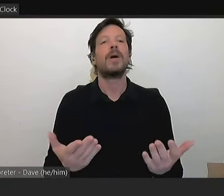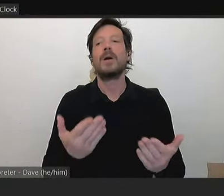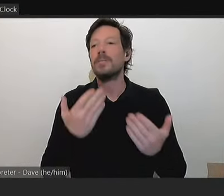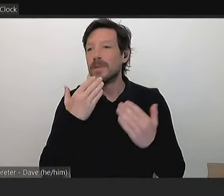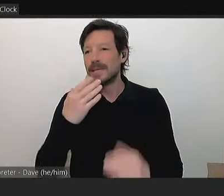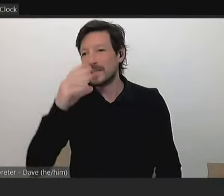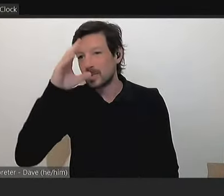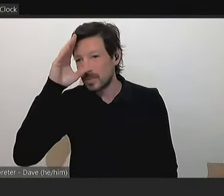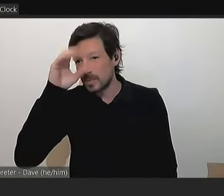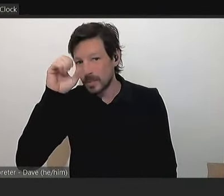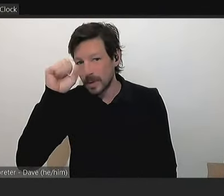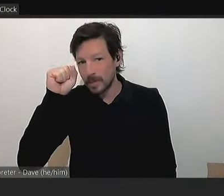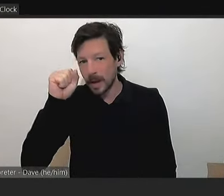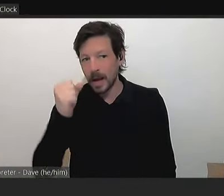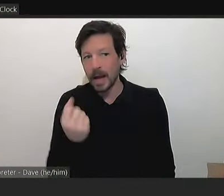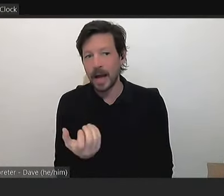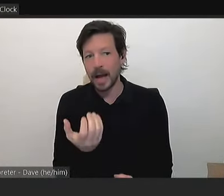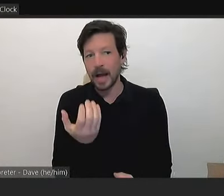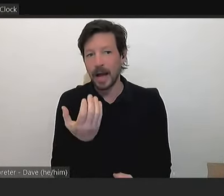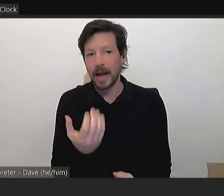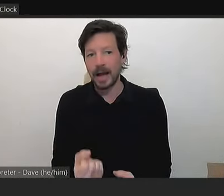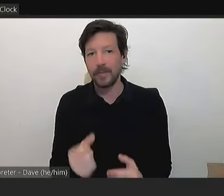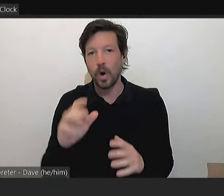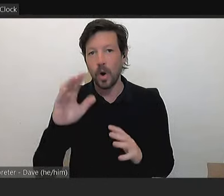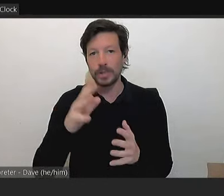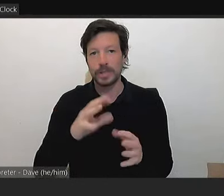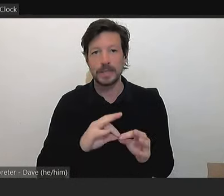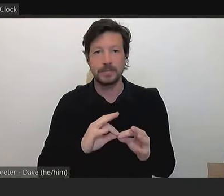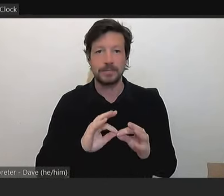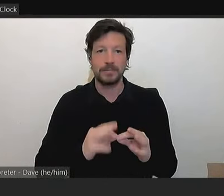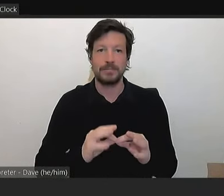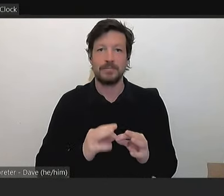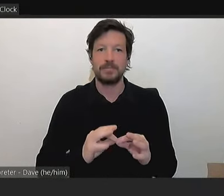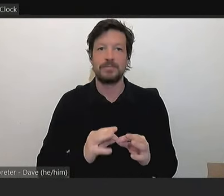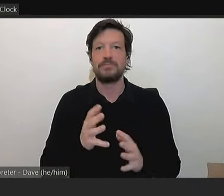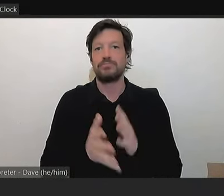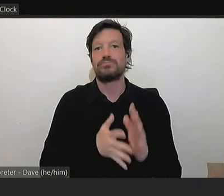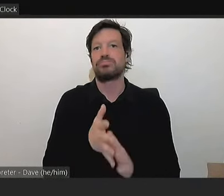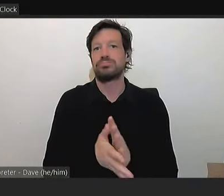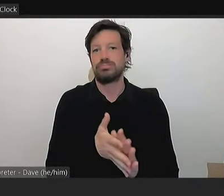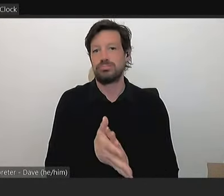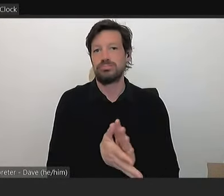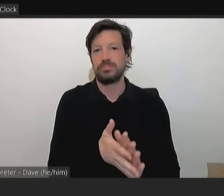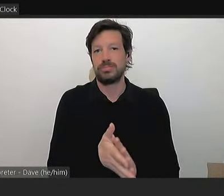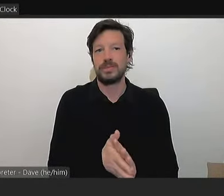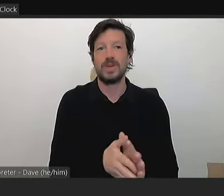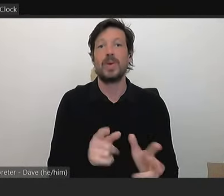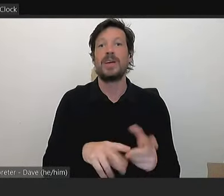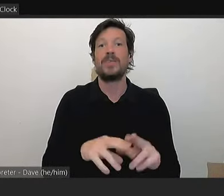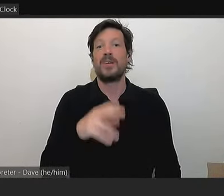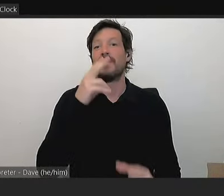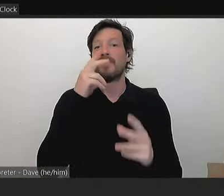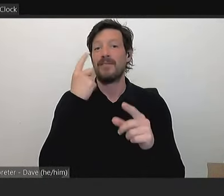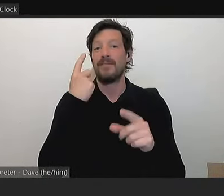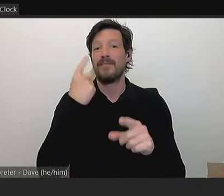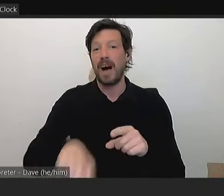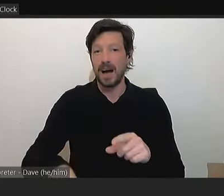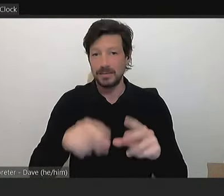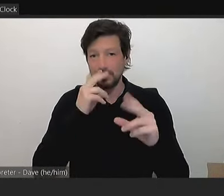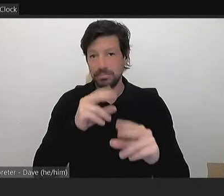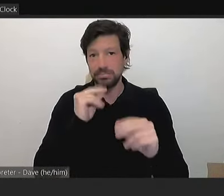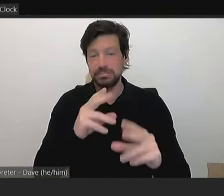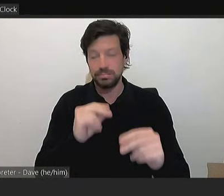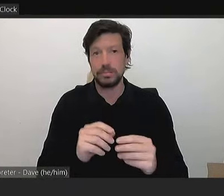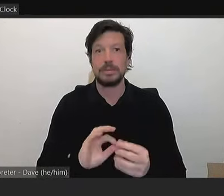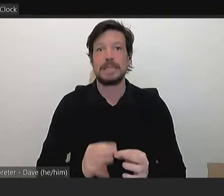have Auslan obviously trying to interpret. So, those who are speaking quite fast, they're trying to keep up and I